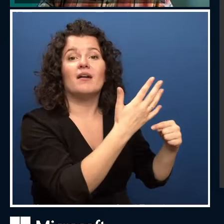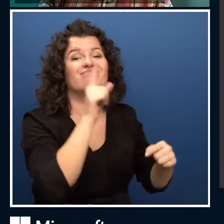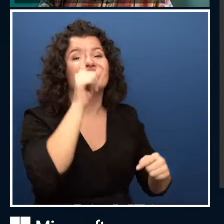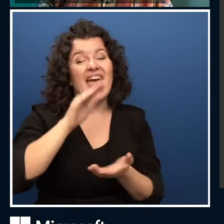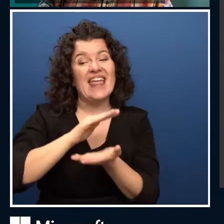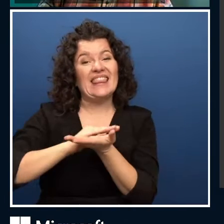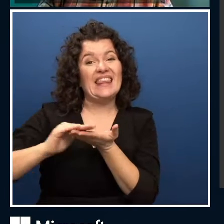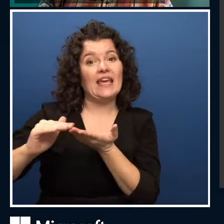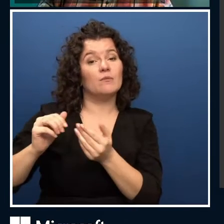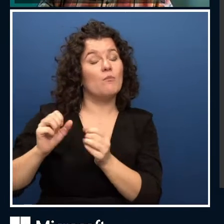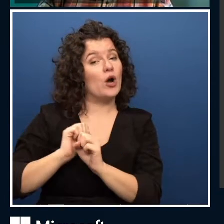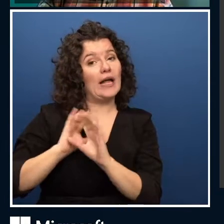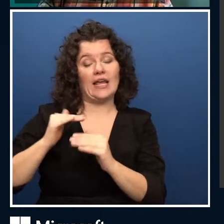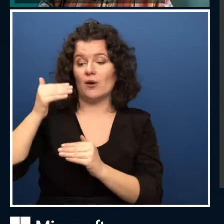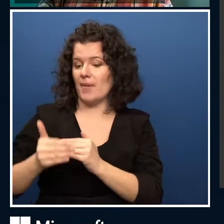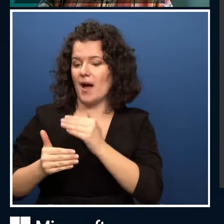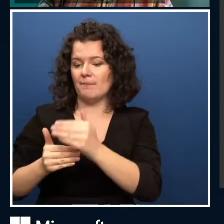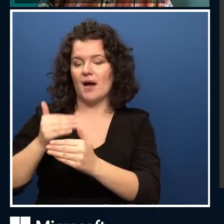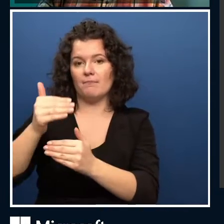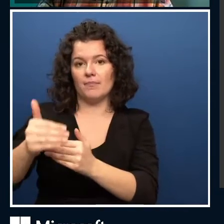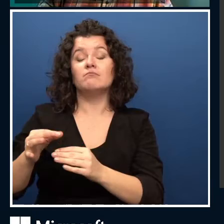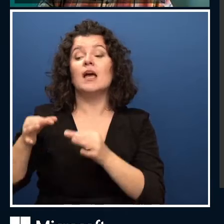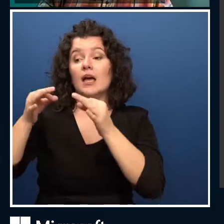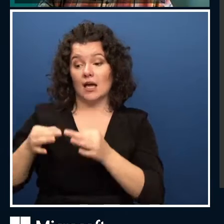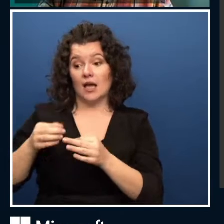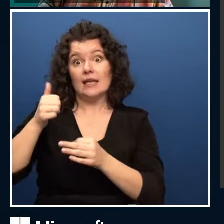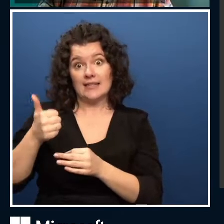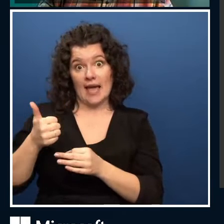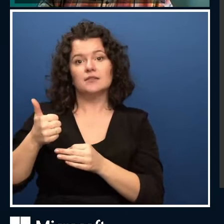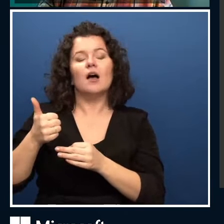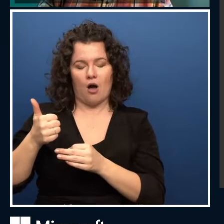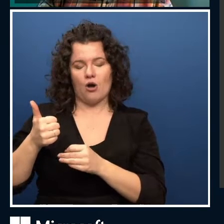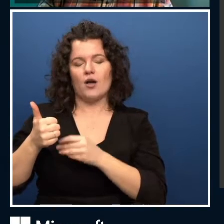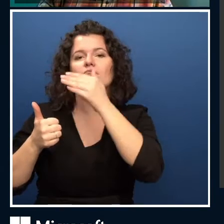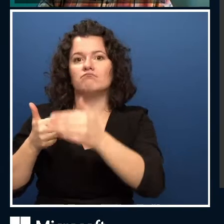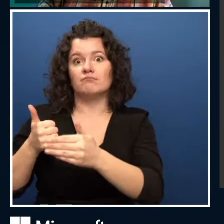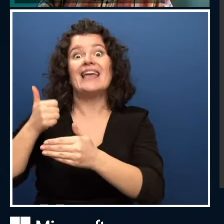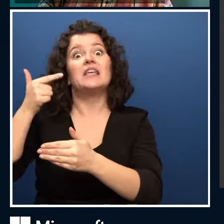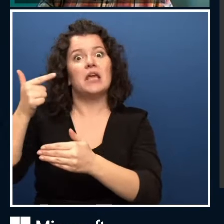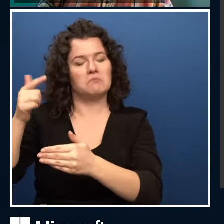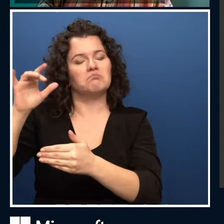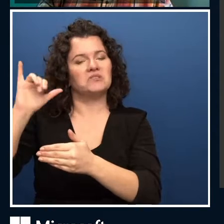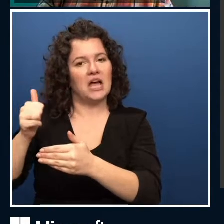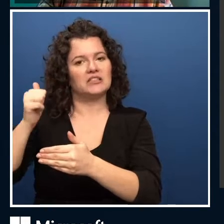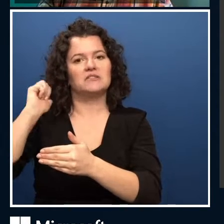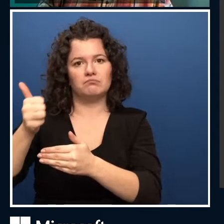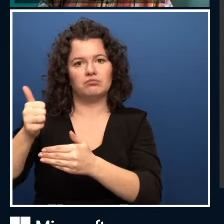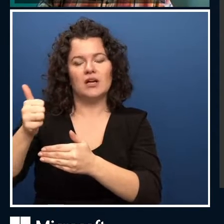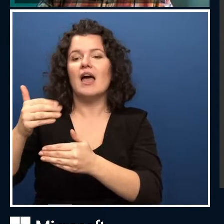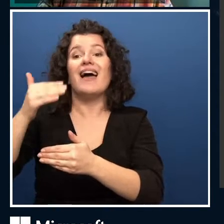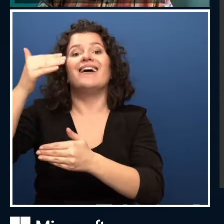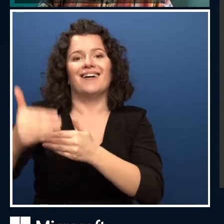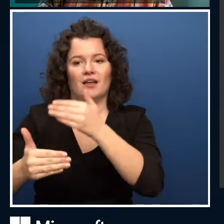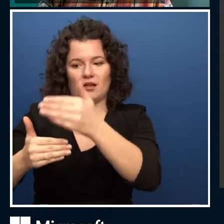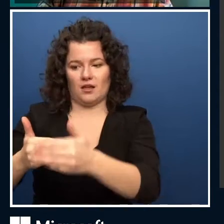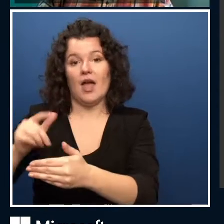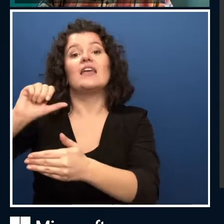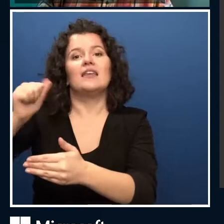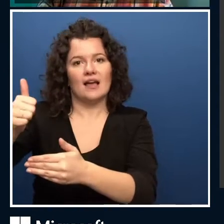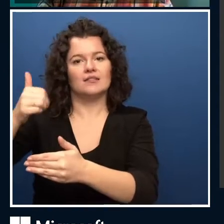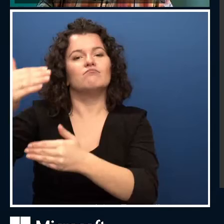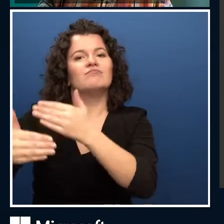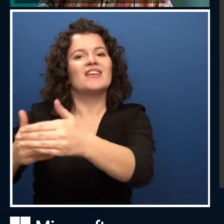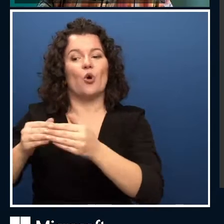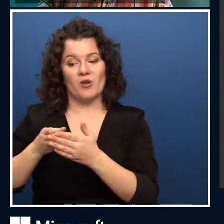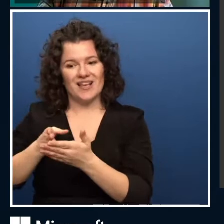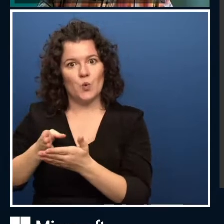making, and pieces like that. And this was the battle of scruffy versus neat as to which direction would make more sense. Now, actually,